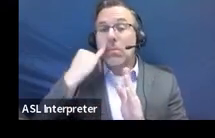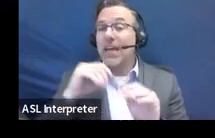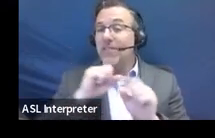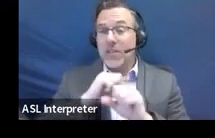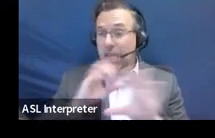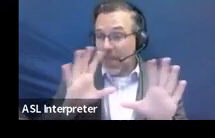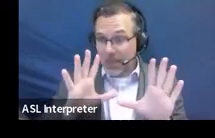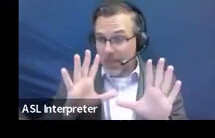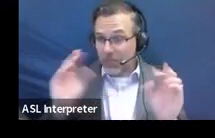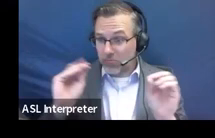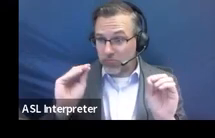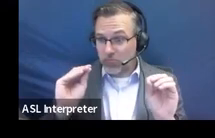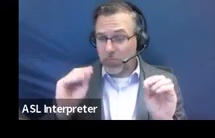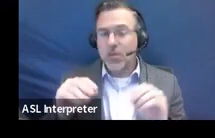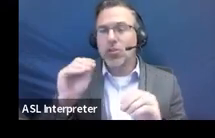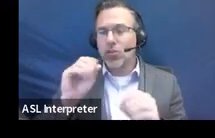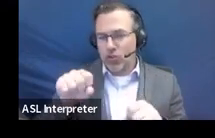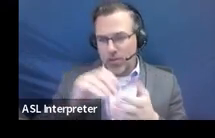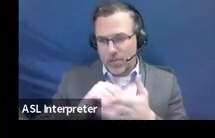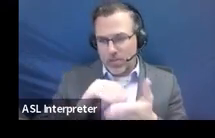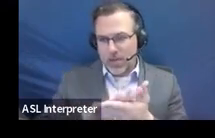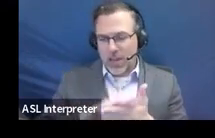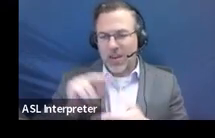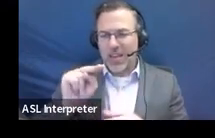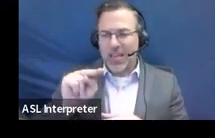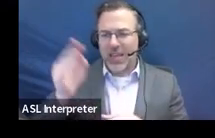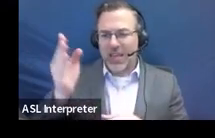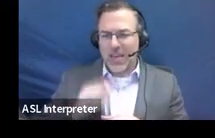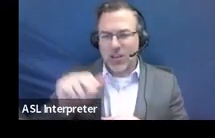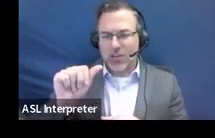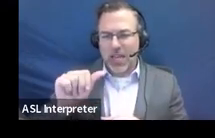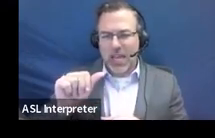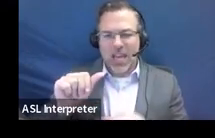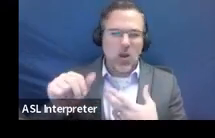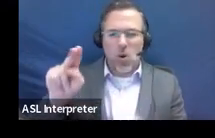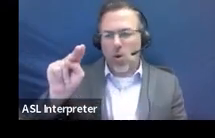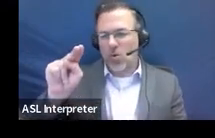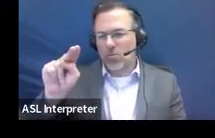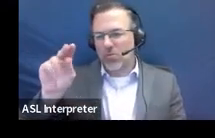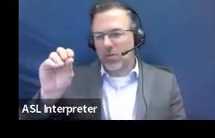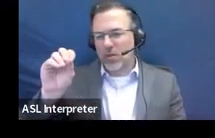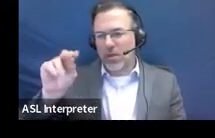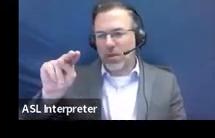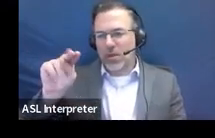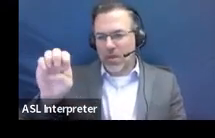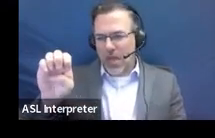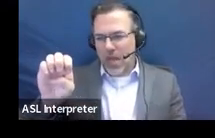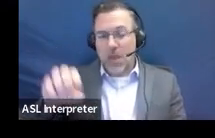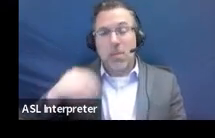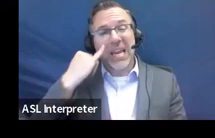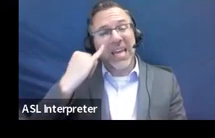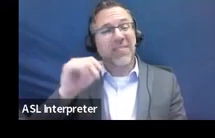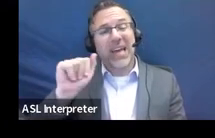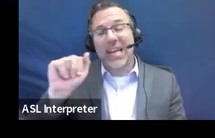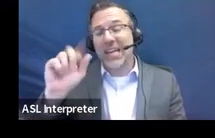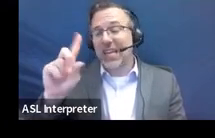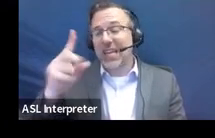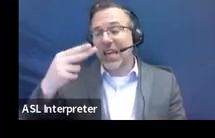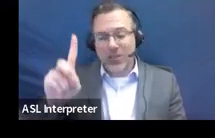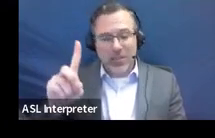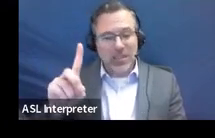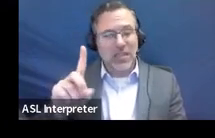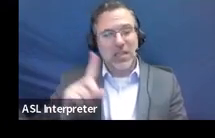is okay to just put NA or none, but this is where you would put anything if it's related to ADHD or any kind of,